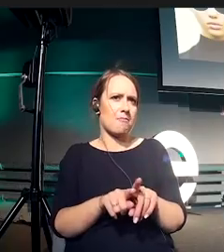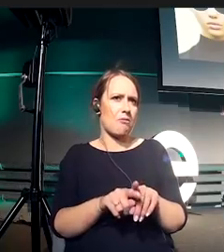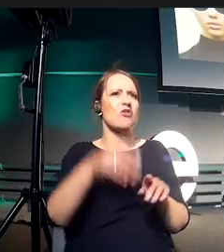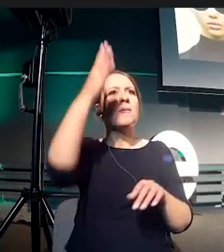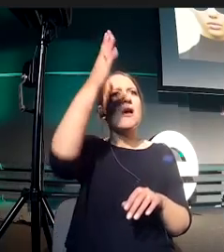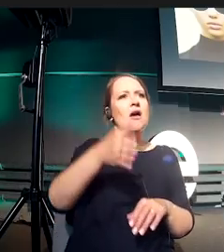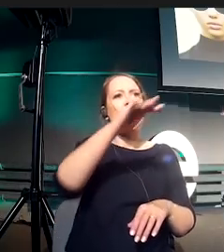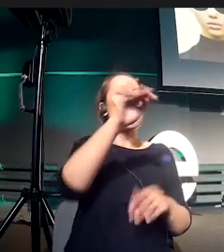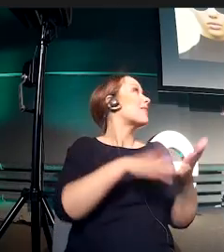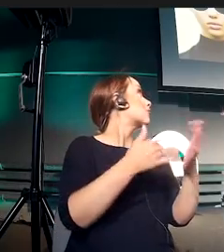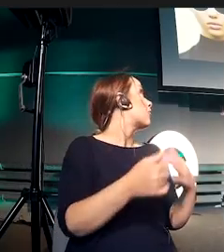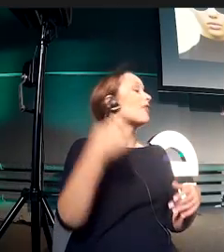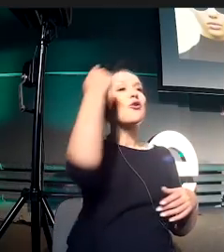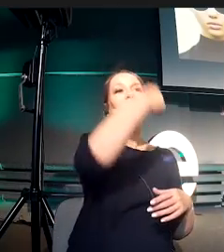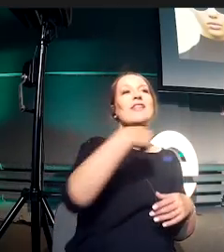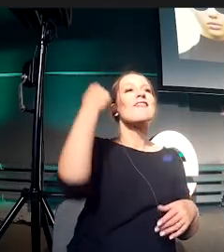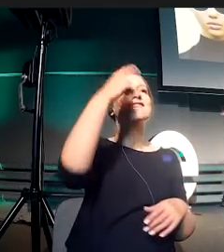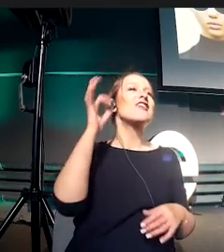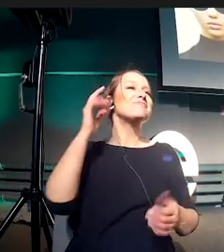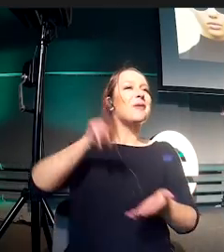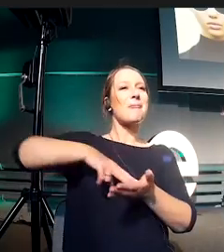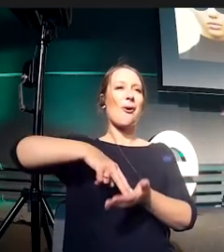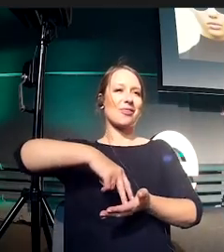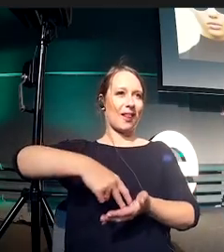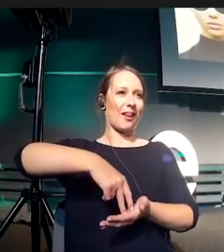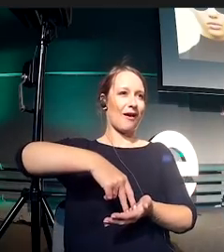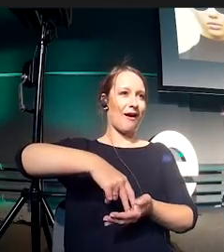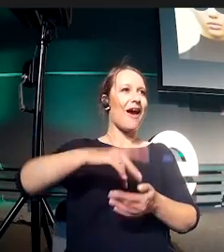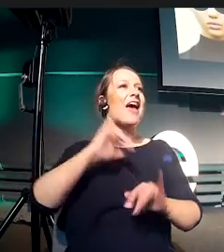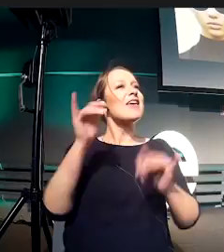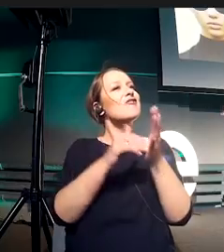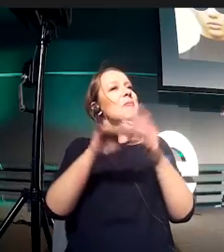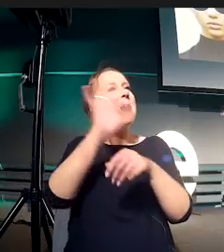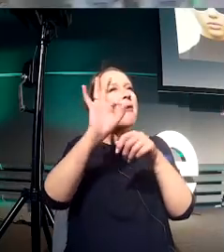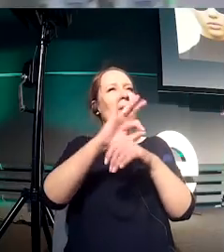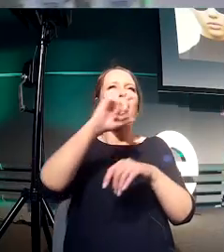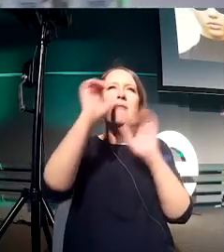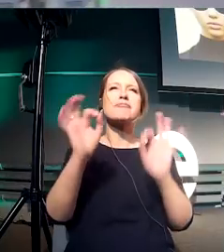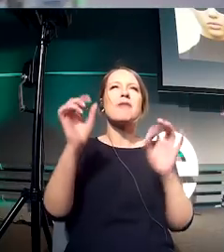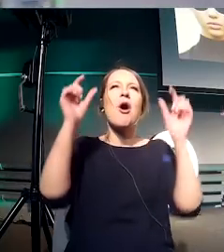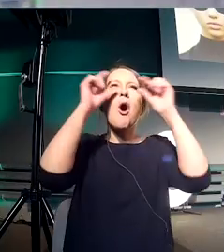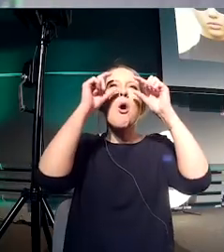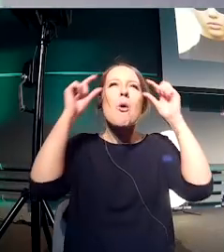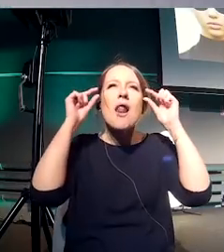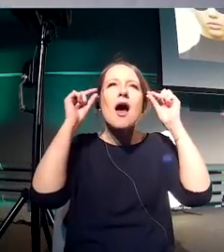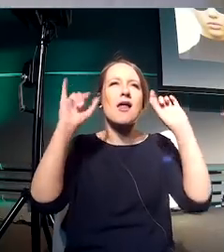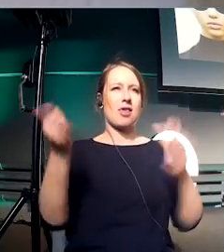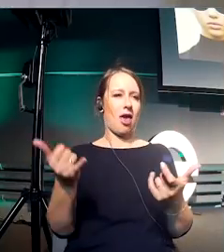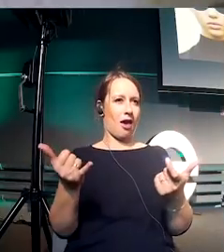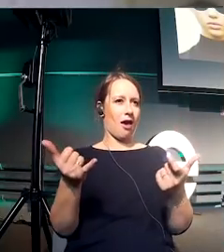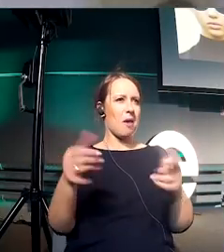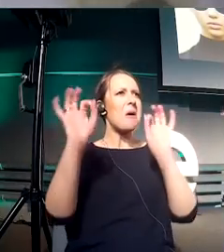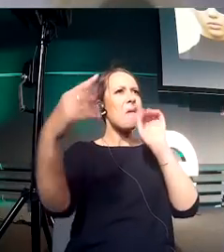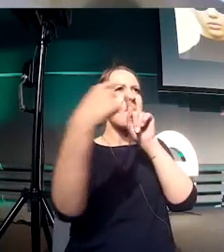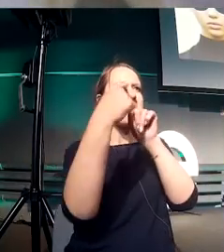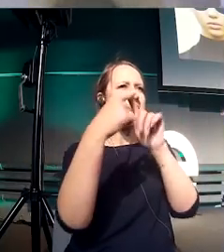create sunglasses, a line of glasses that will fit each one differently? Because we're all unique. We all have